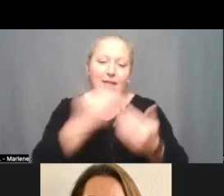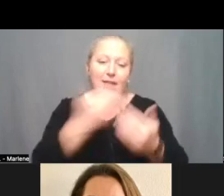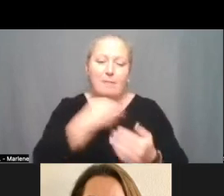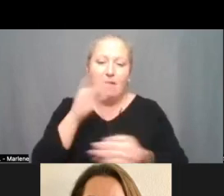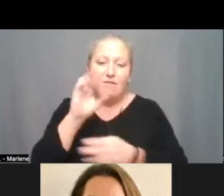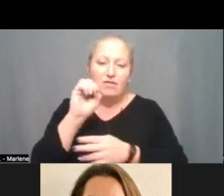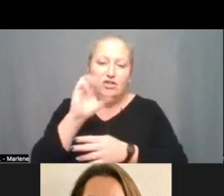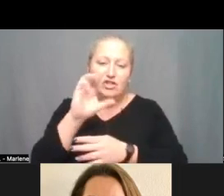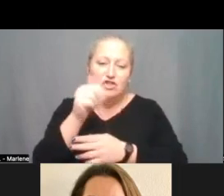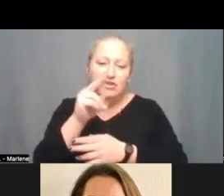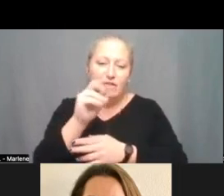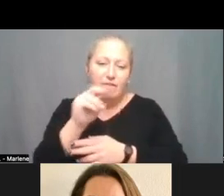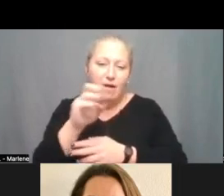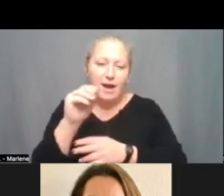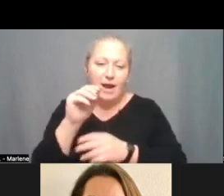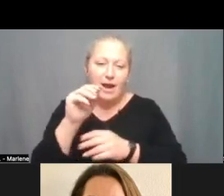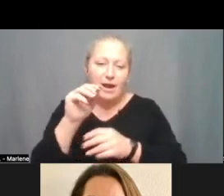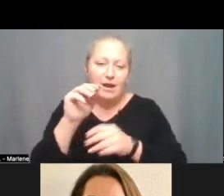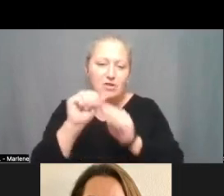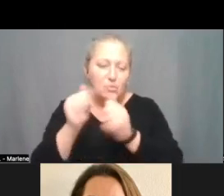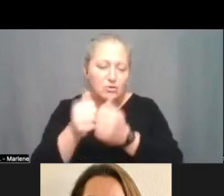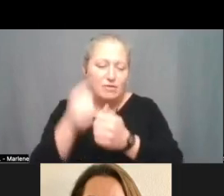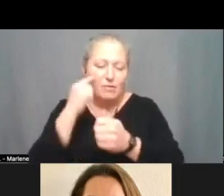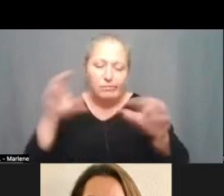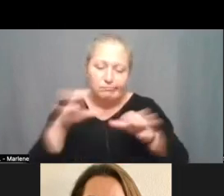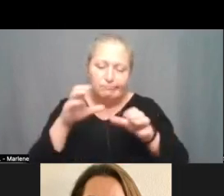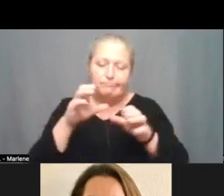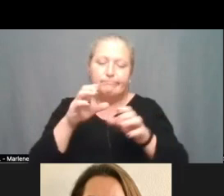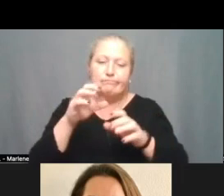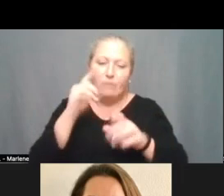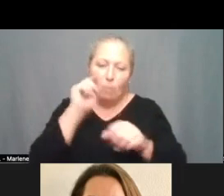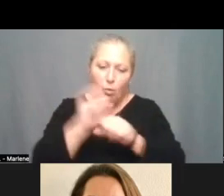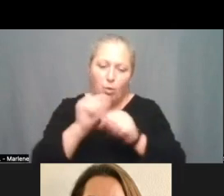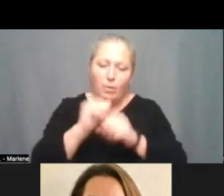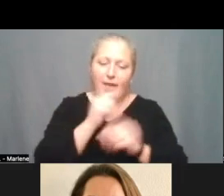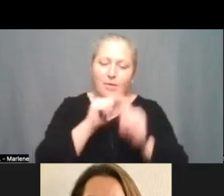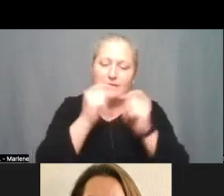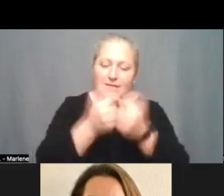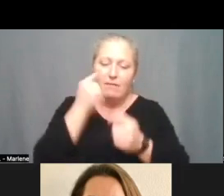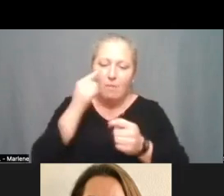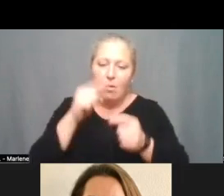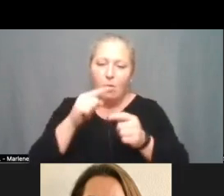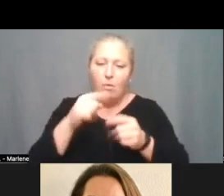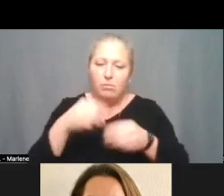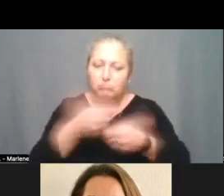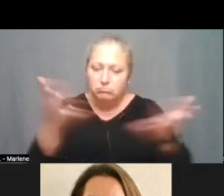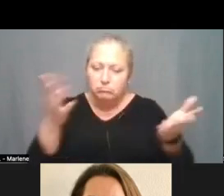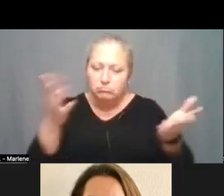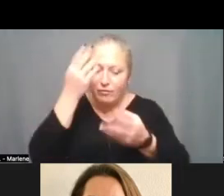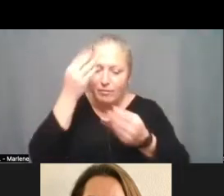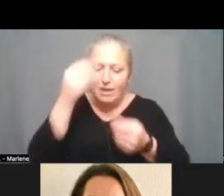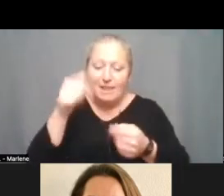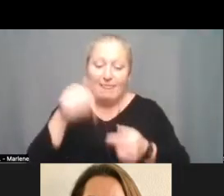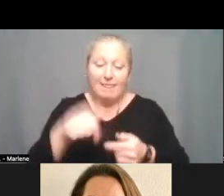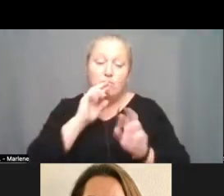who put a lot of time and effort in working with our team to to generate this information so this is the type of report that